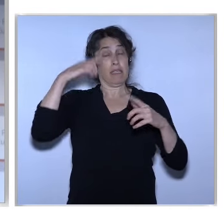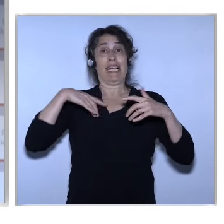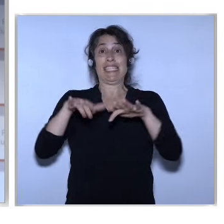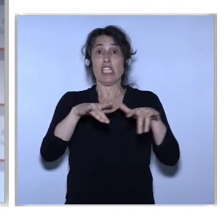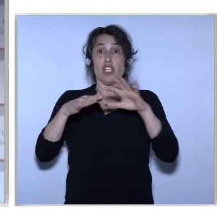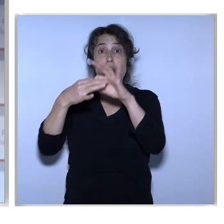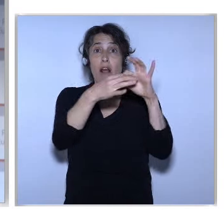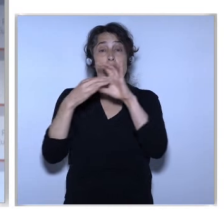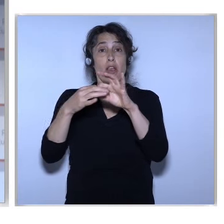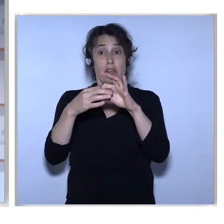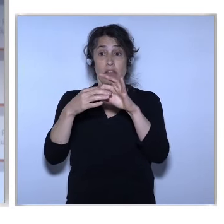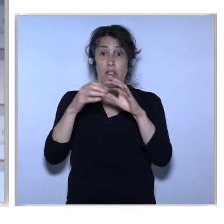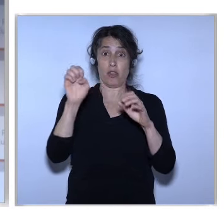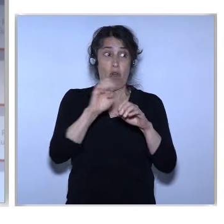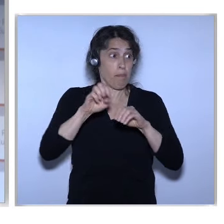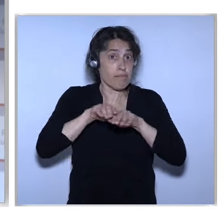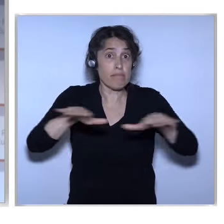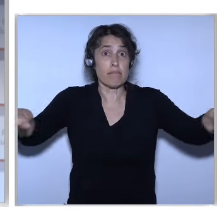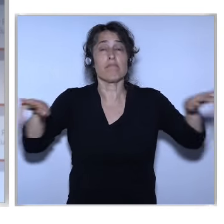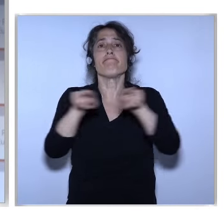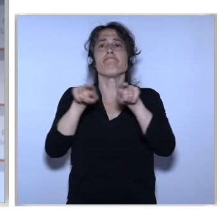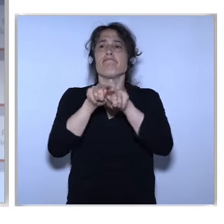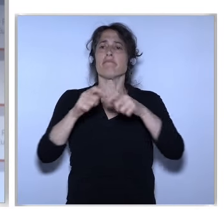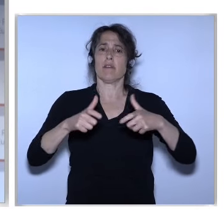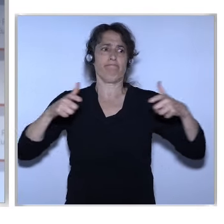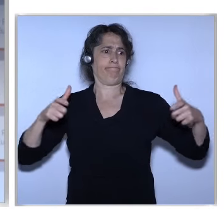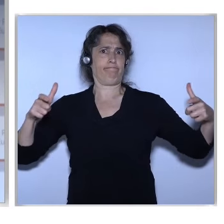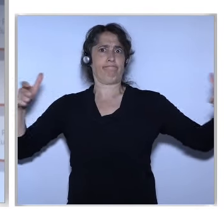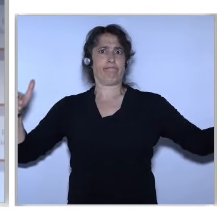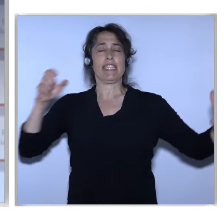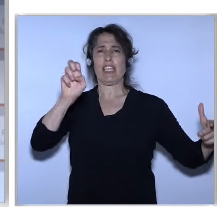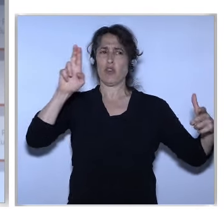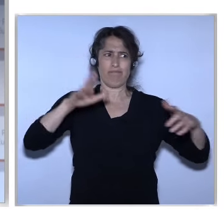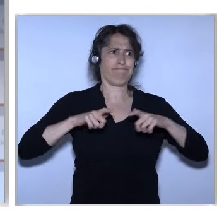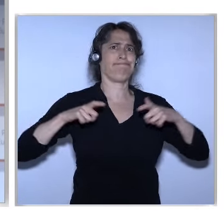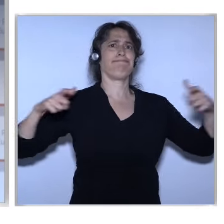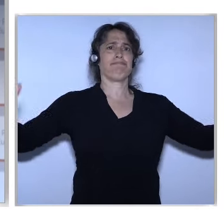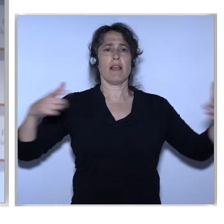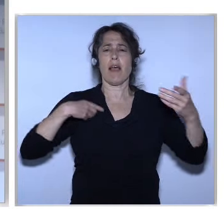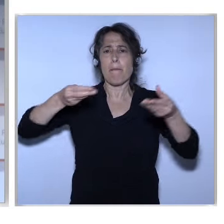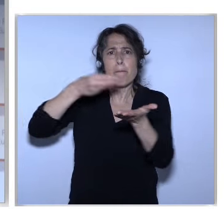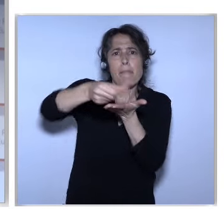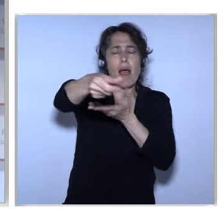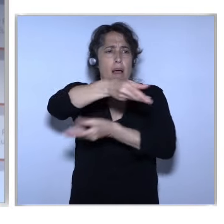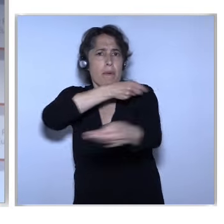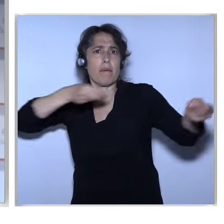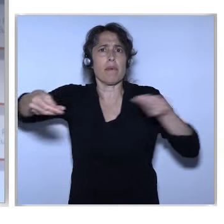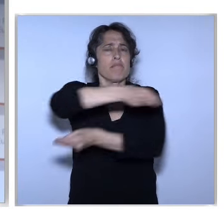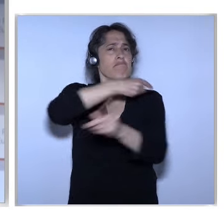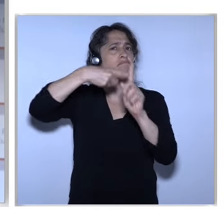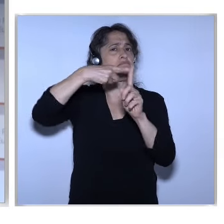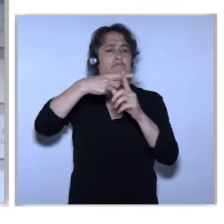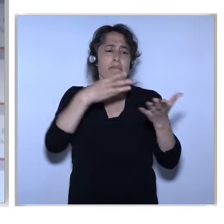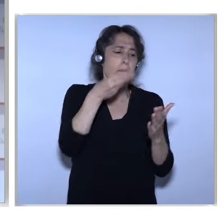transform Europe into the world's leading knowledge-based economy Engage Europe for us means